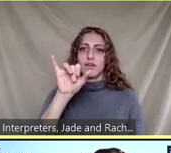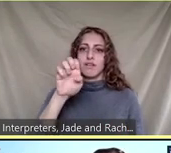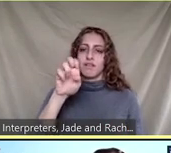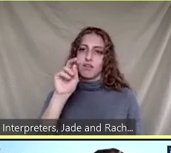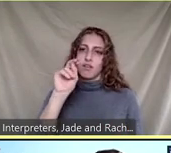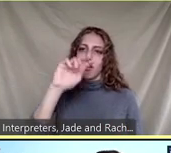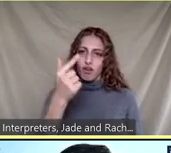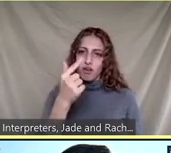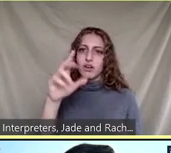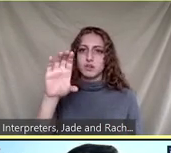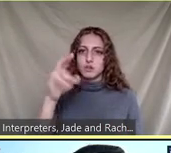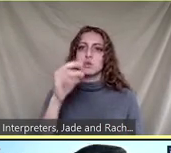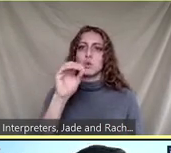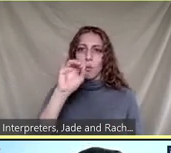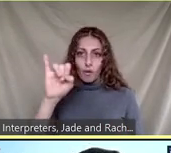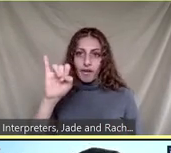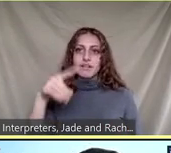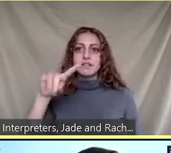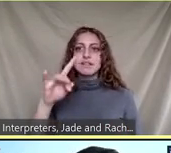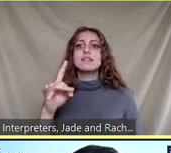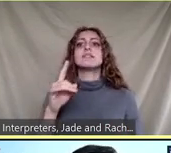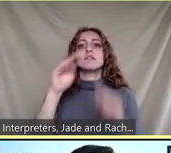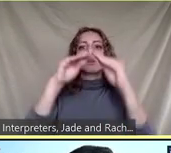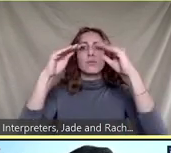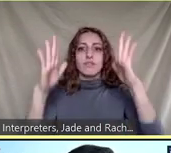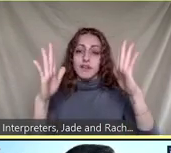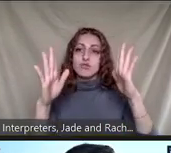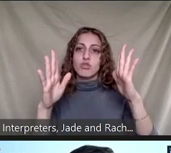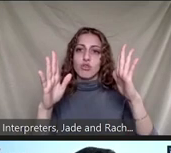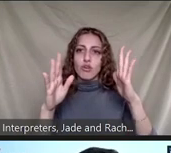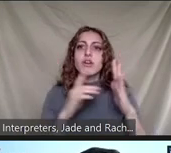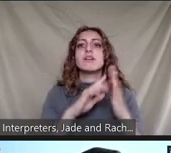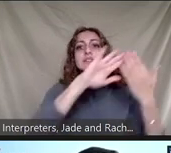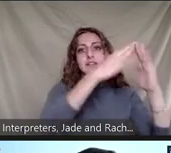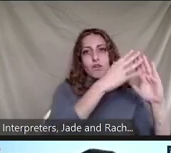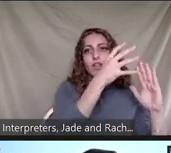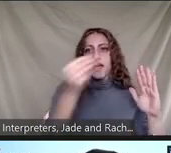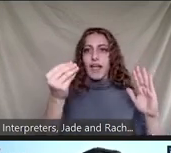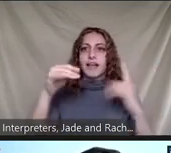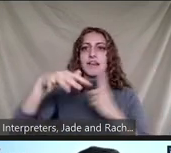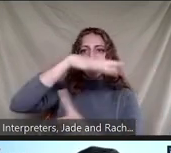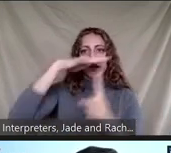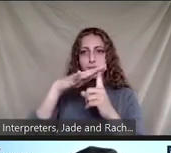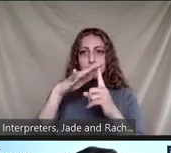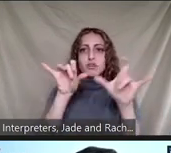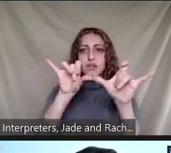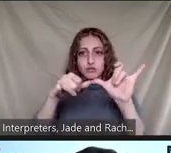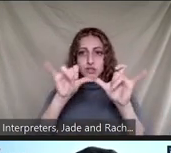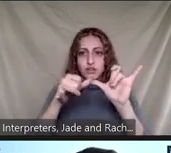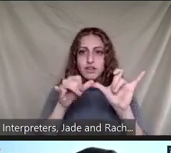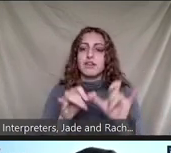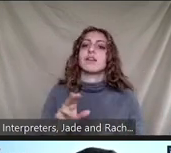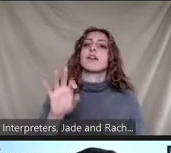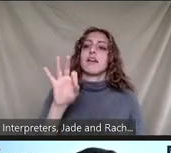assistant professor in the department of civil and environmental engineering at florida a m university florida state university